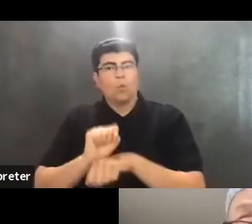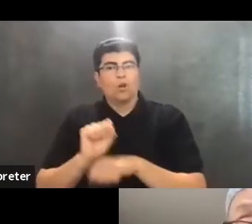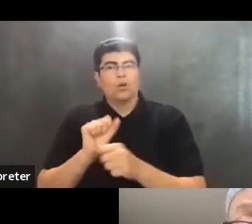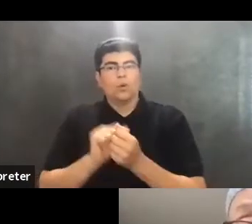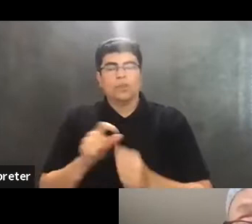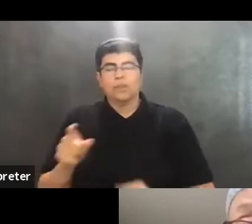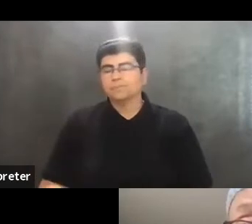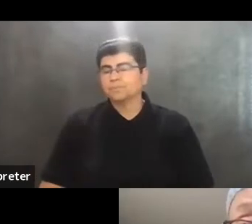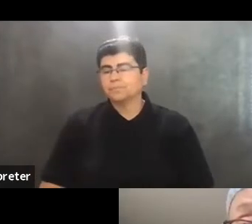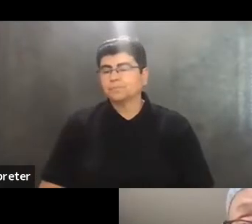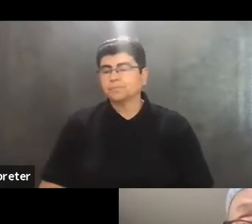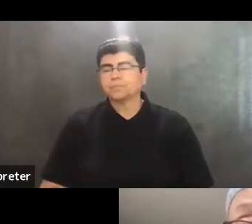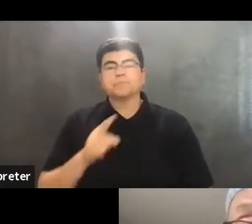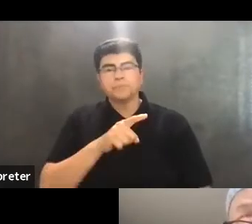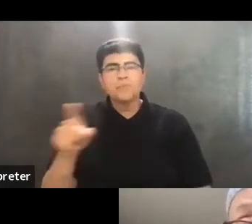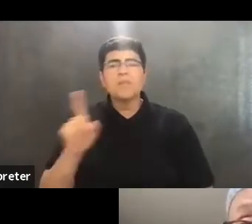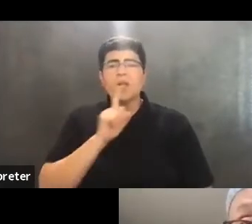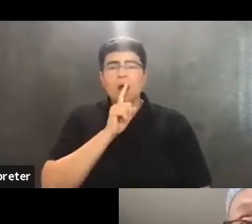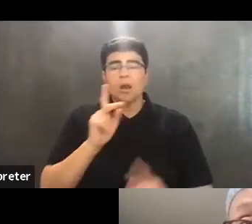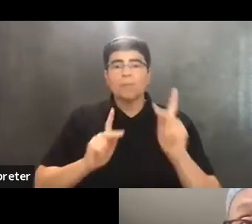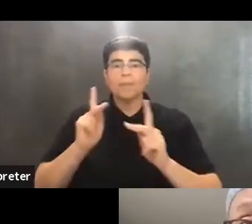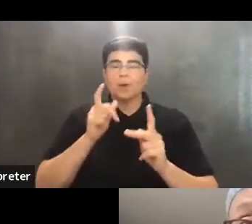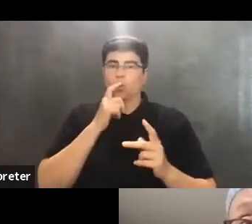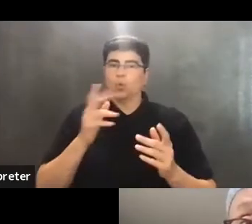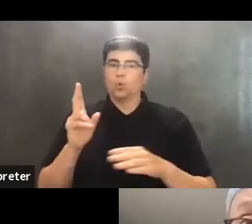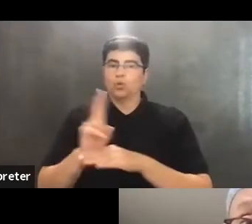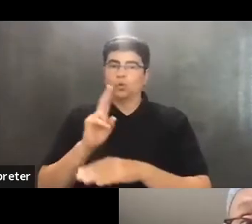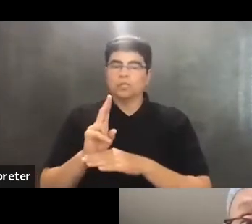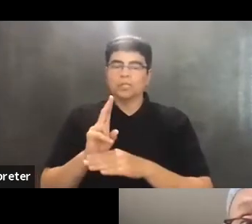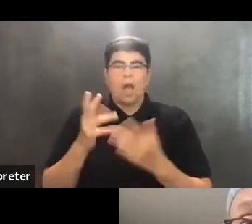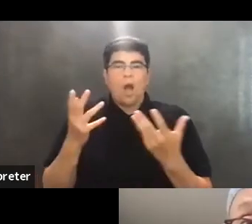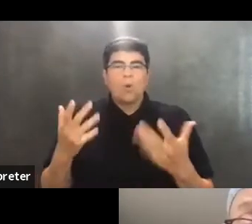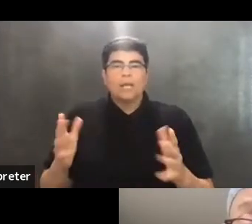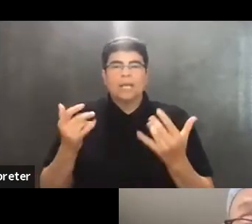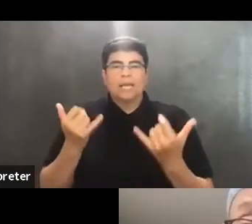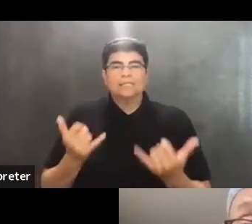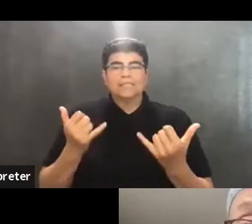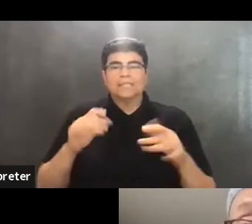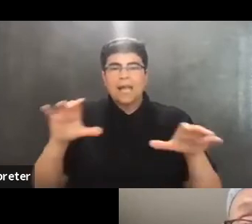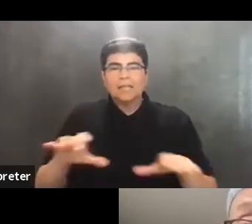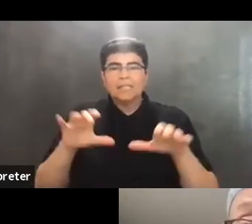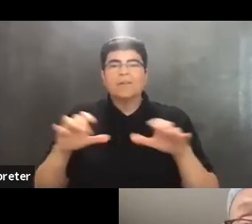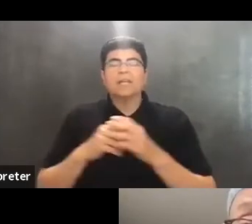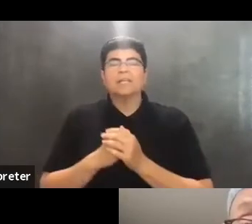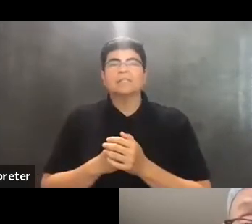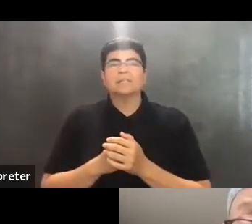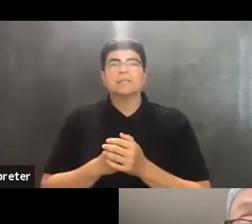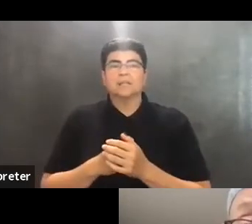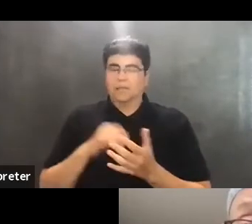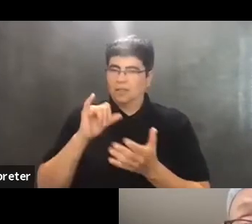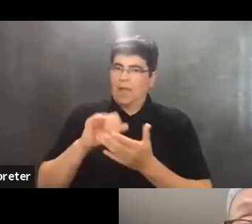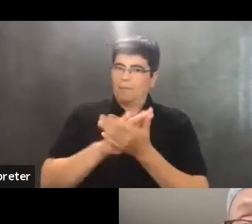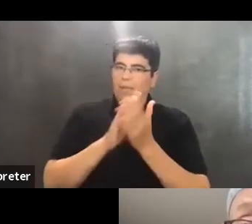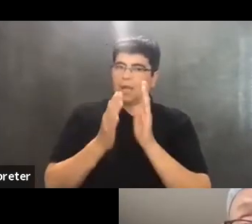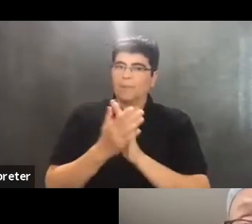There are people who are using already existing activities that are becoming